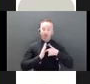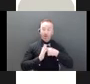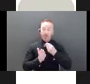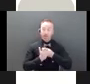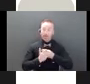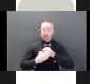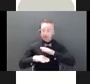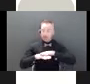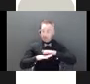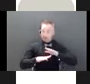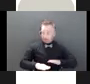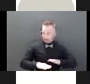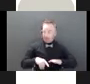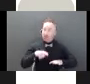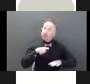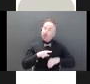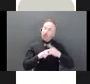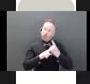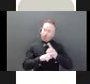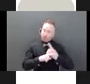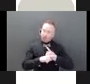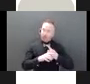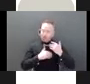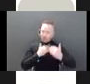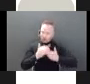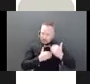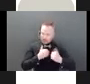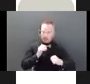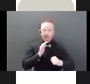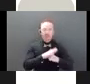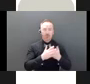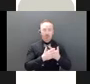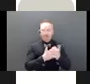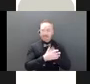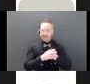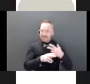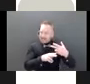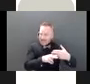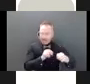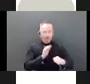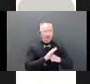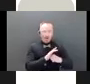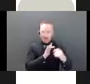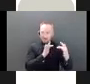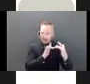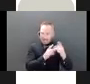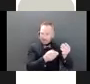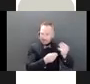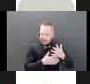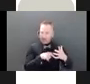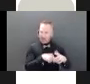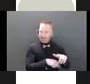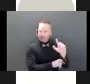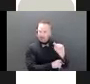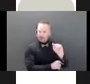to take reasonable steps to obtain the name and contact information of your trusted contact person, as well as your written